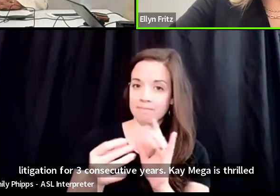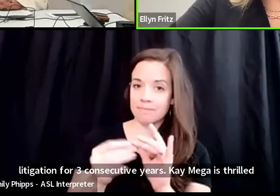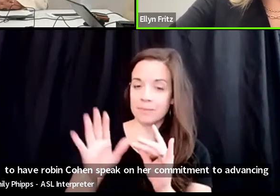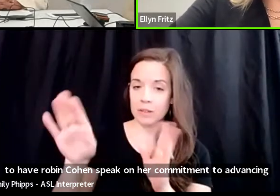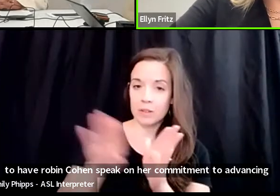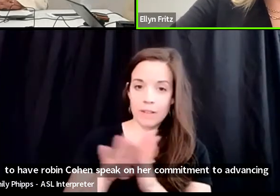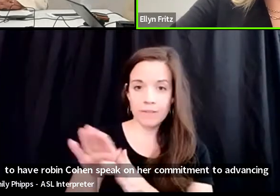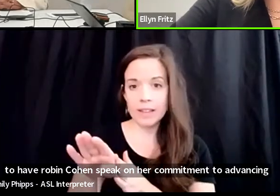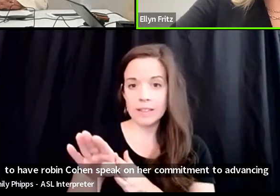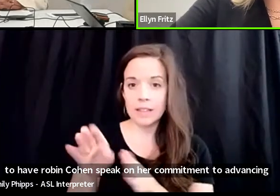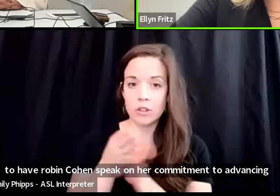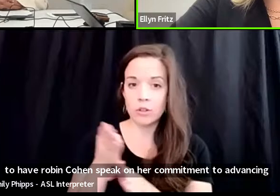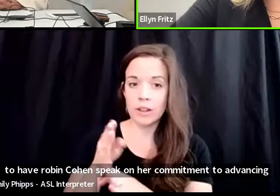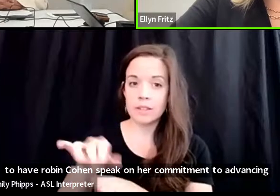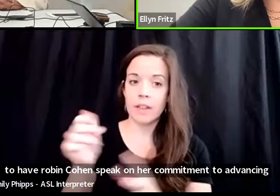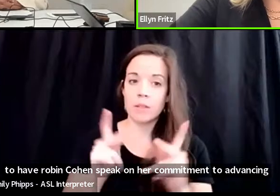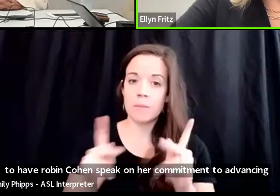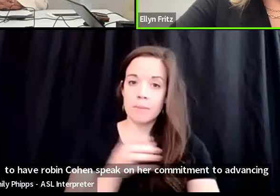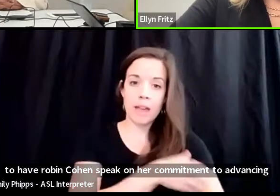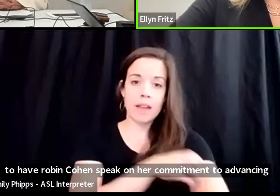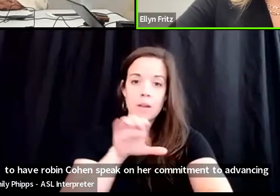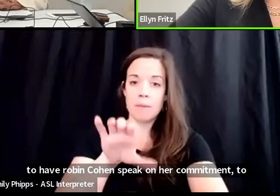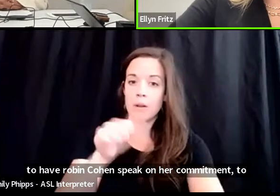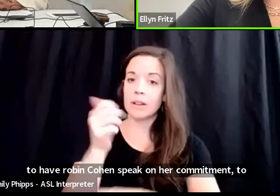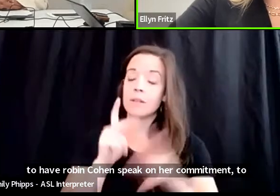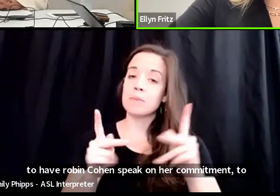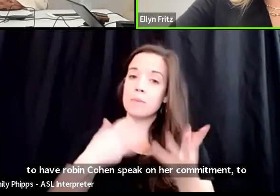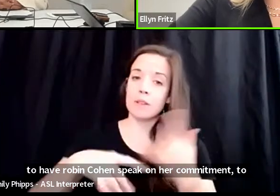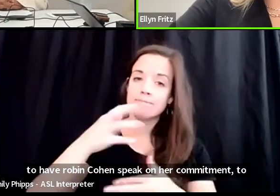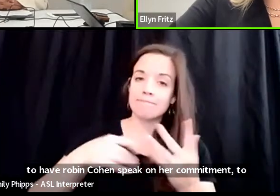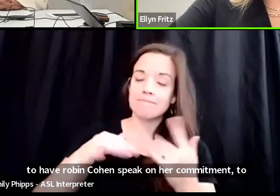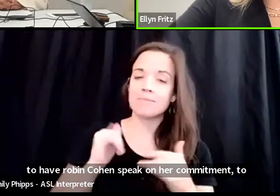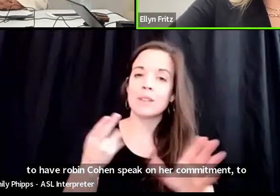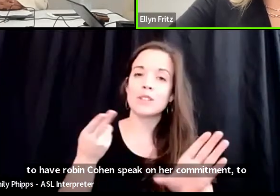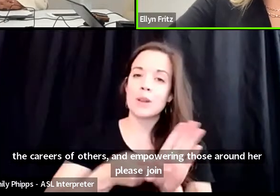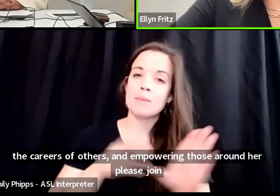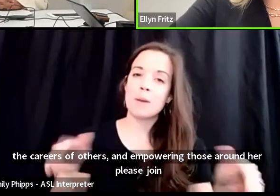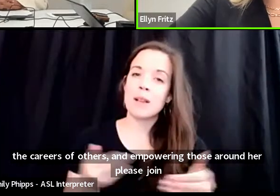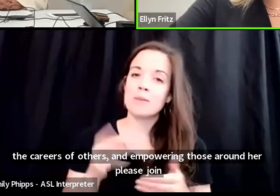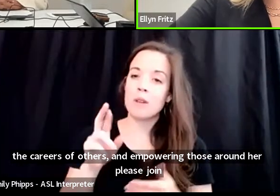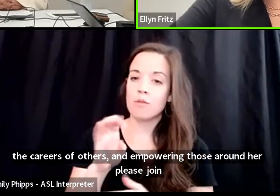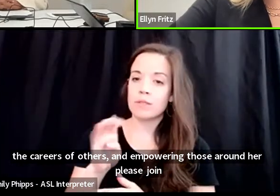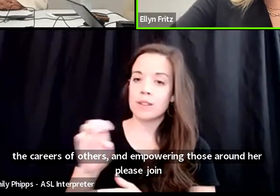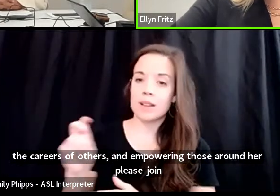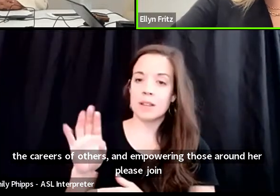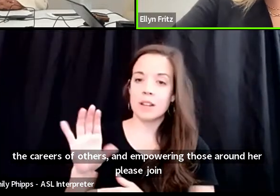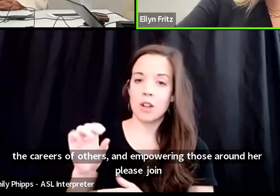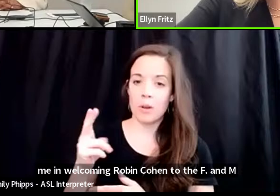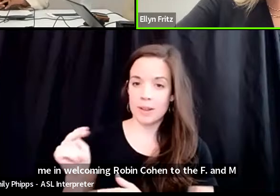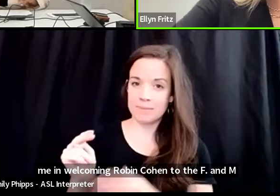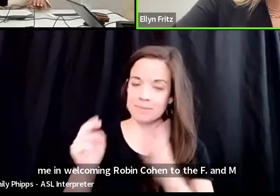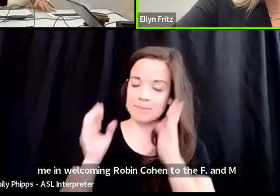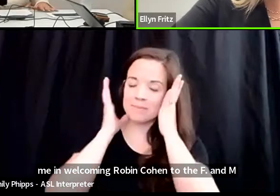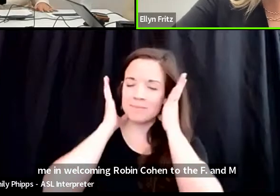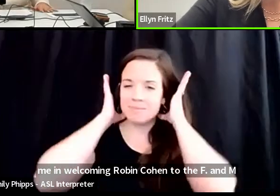the careers of others and empowering those around her. Please join me in welcoming Robin Cohen to the FNM community.